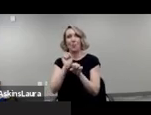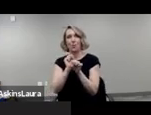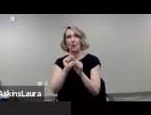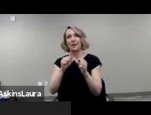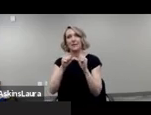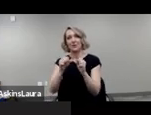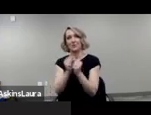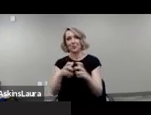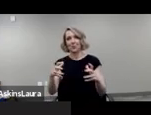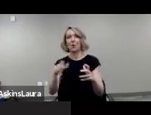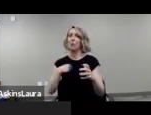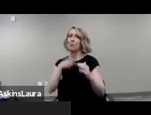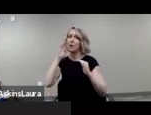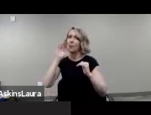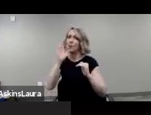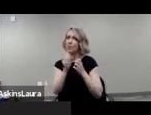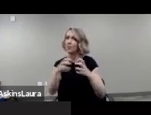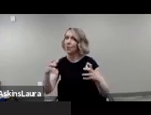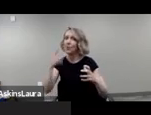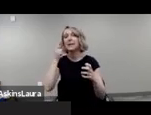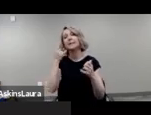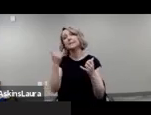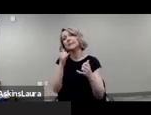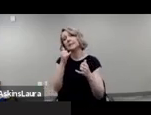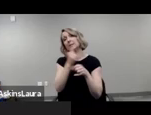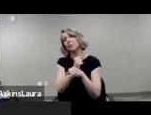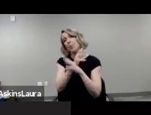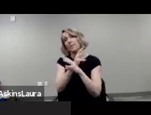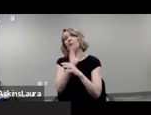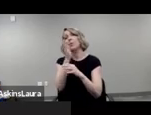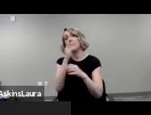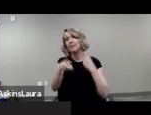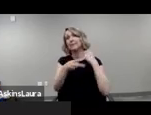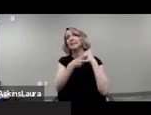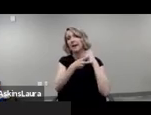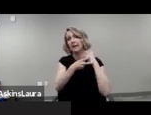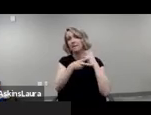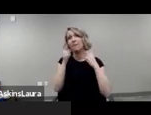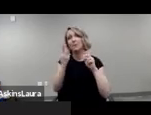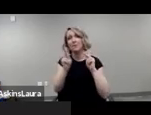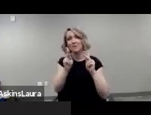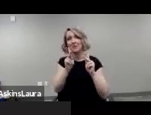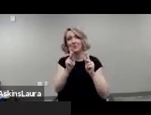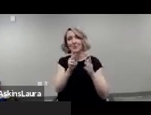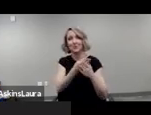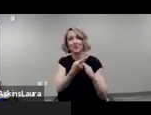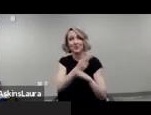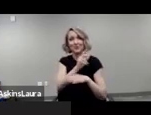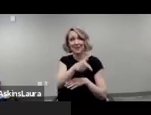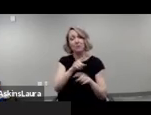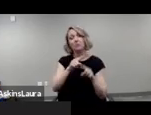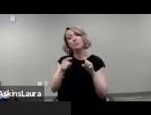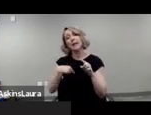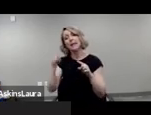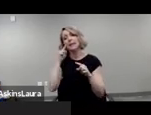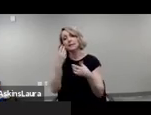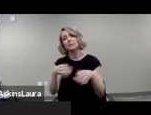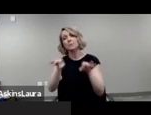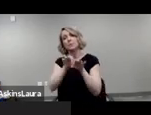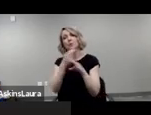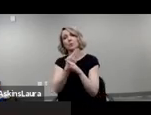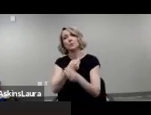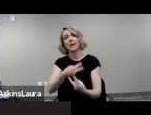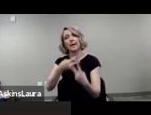does because this webinar will be archived which we'll learn a bit more about but i think it's really important that we continue to use the hashtag